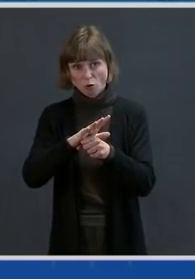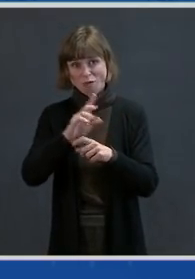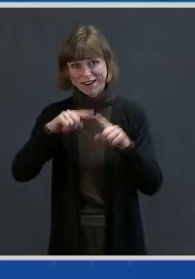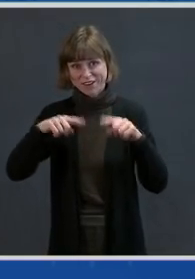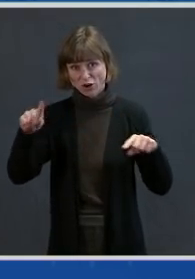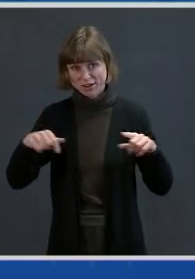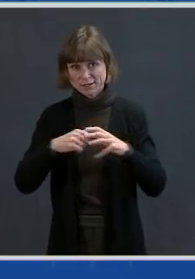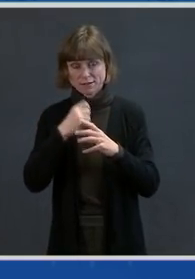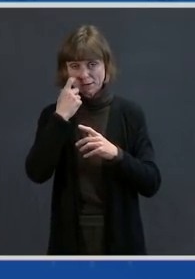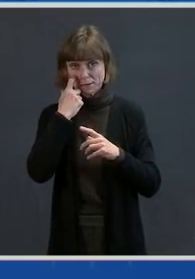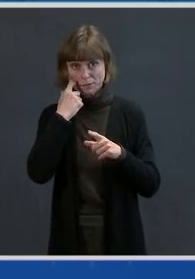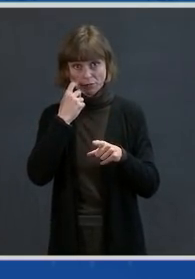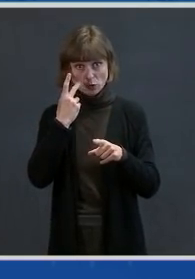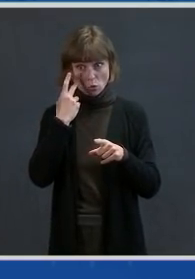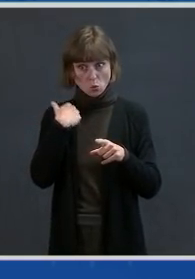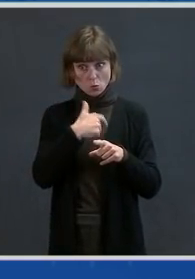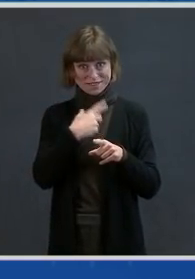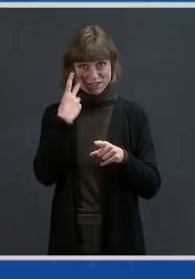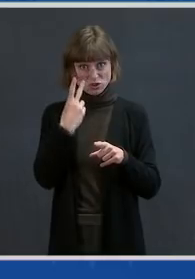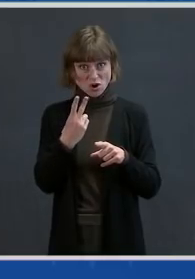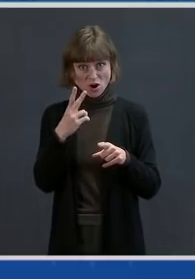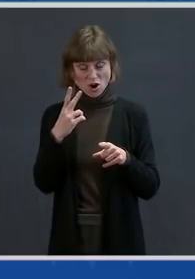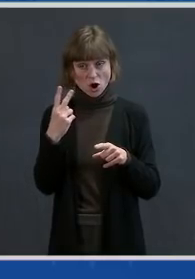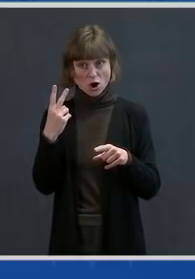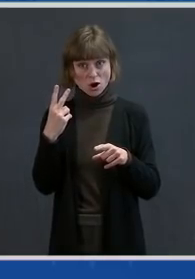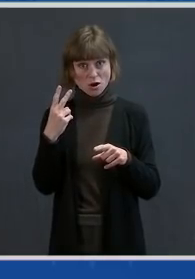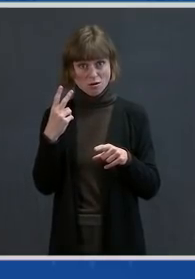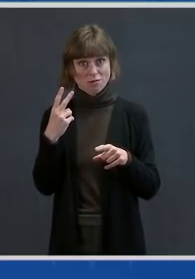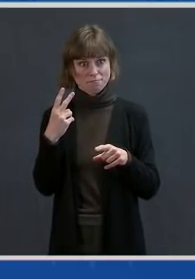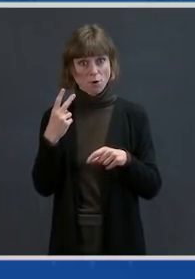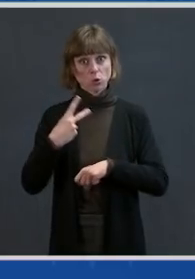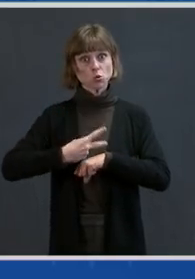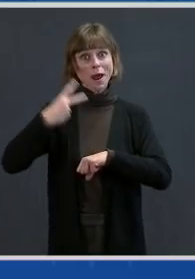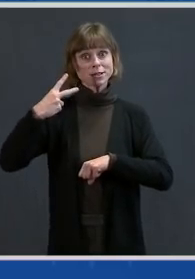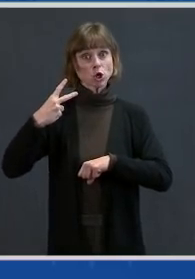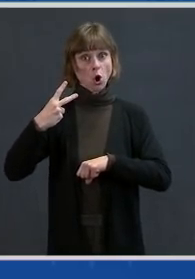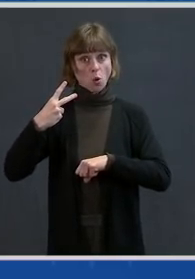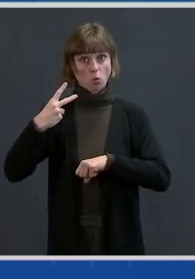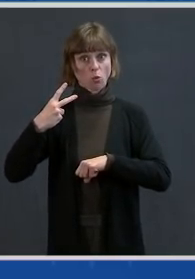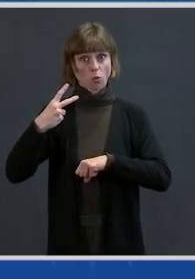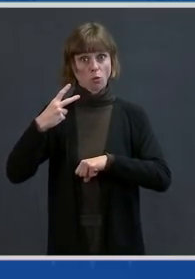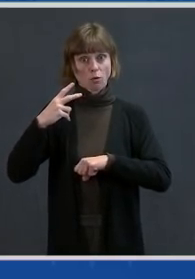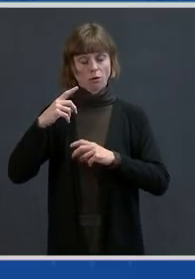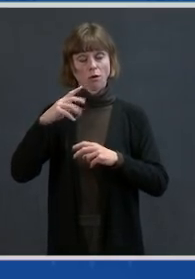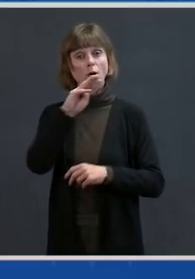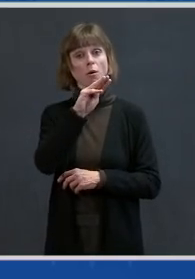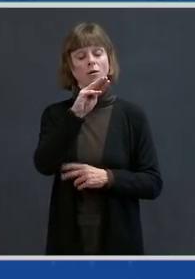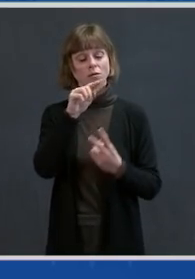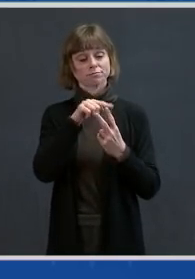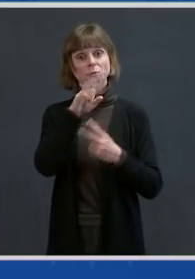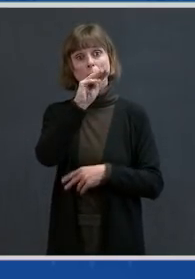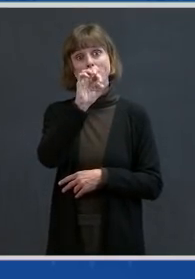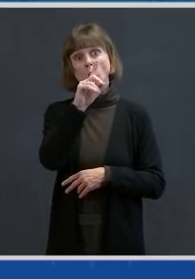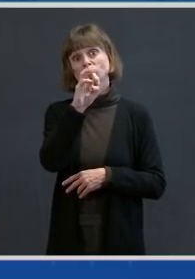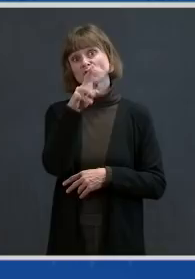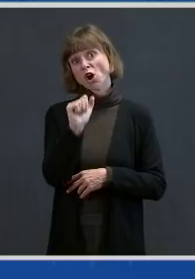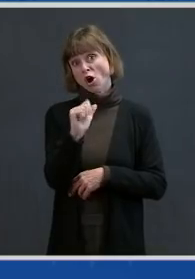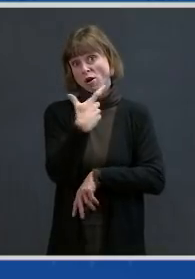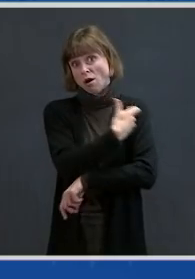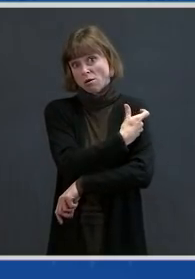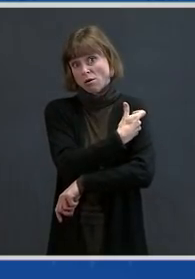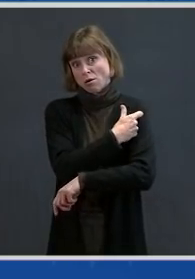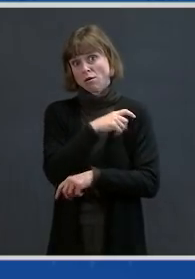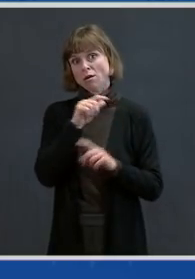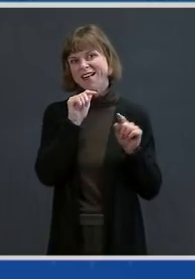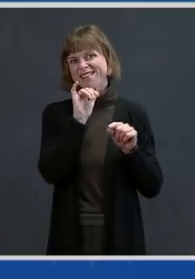seen that just two days ago, is the Moderna company began the clinical trials